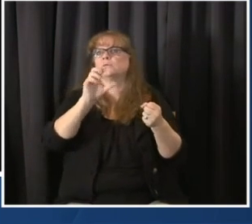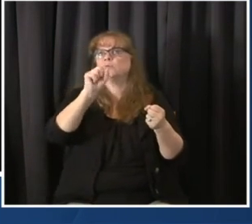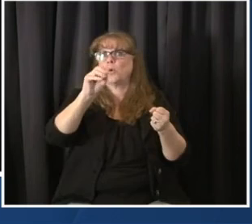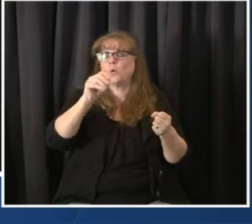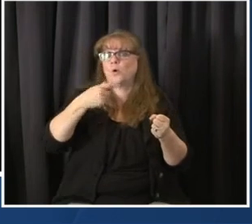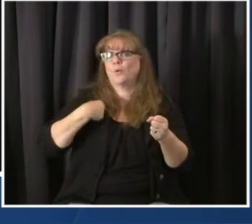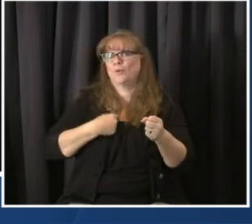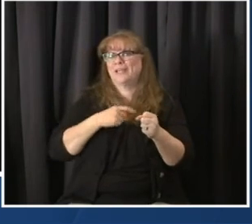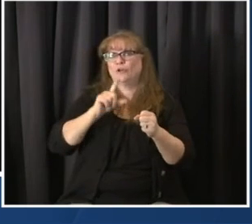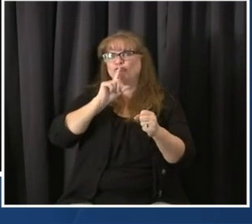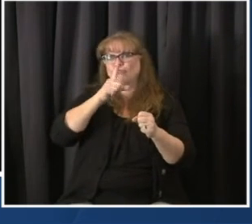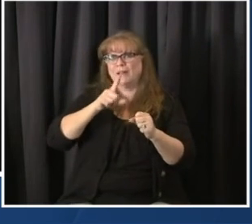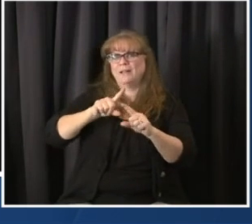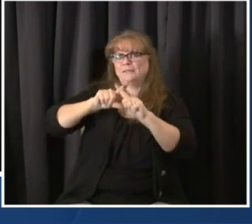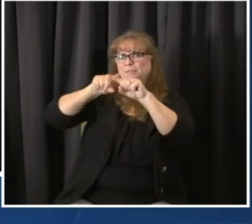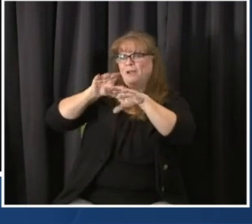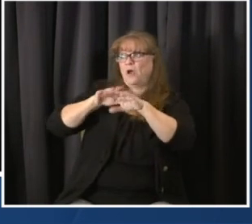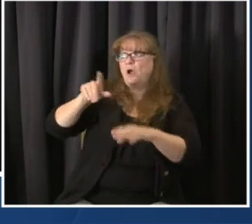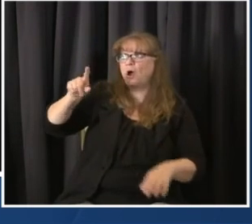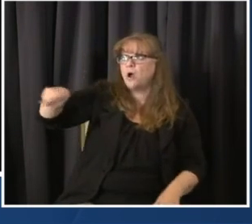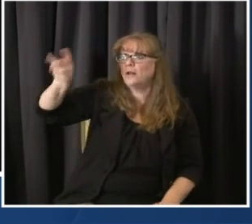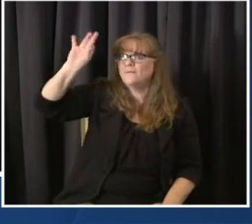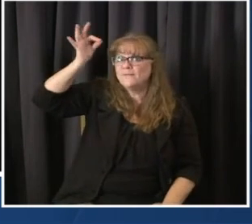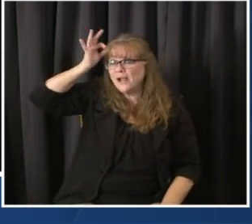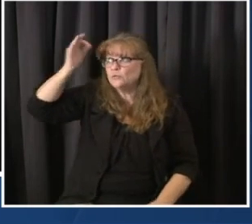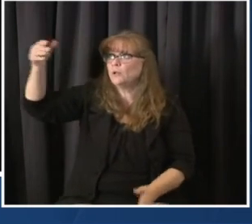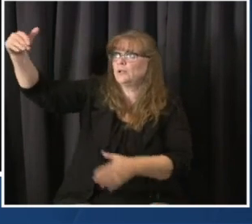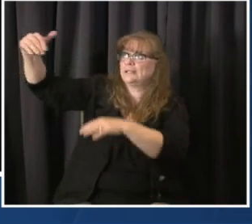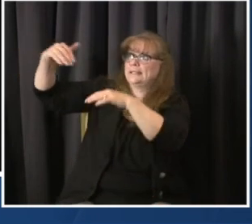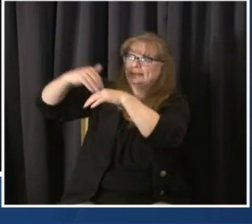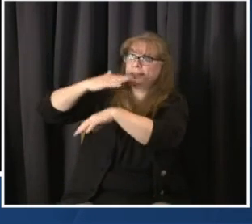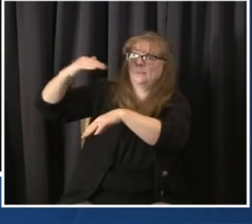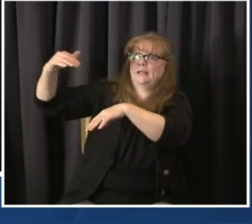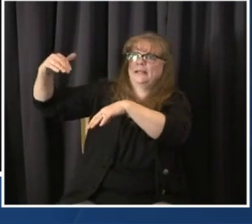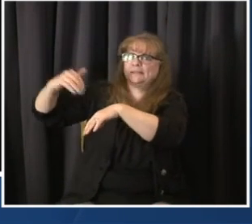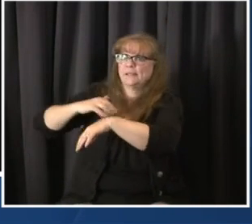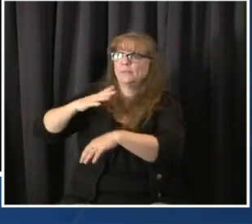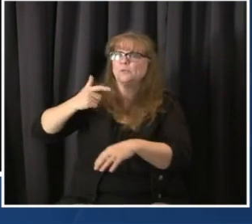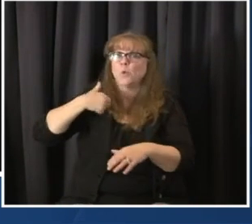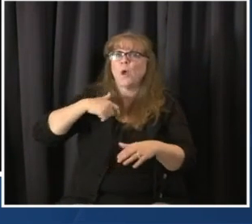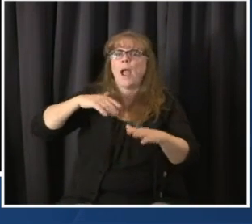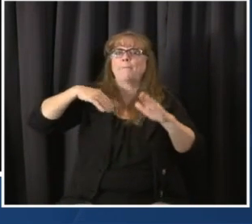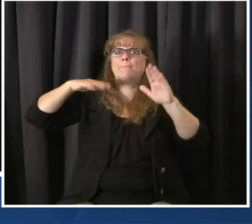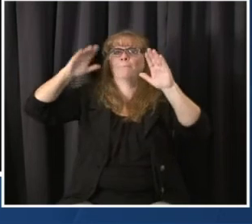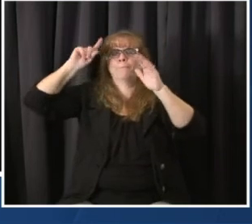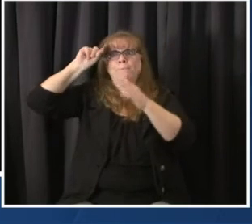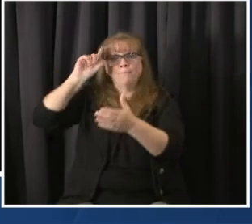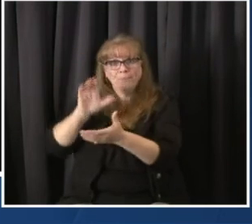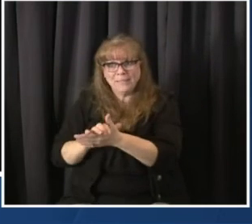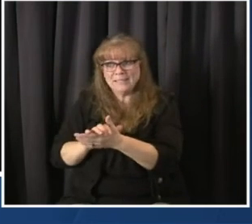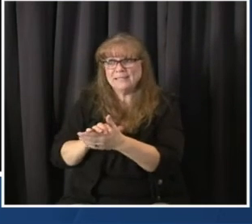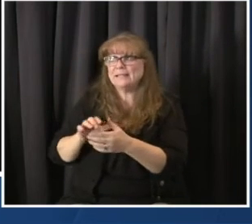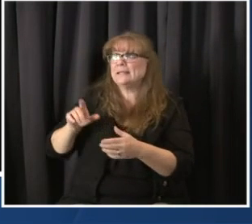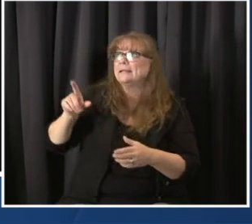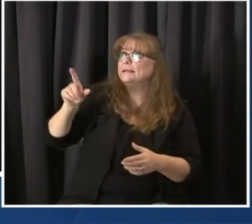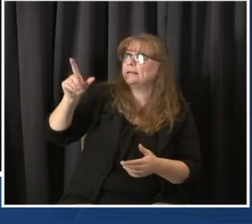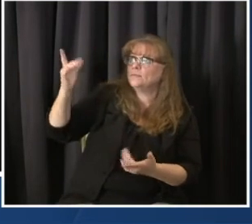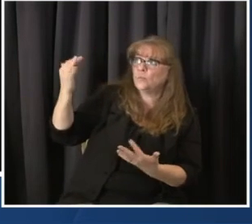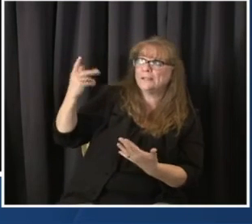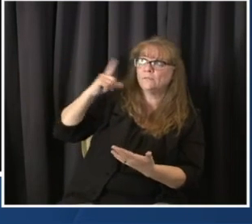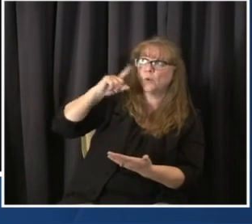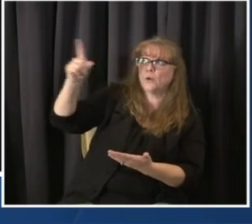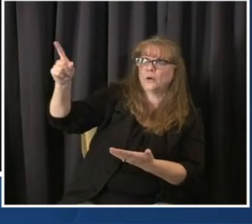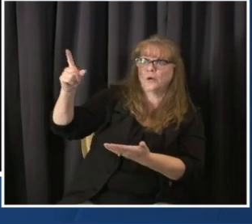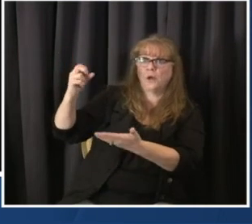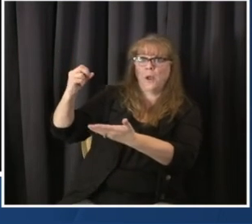We believe that based on what's currently improved, approved and what we've been told, we will be receiving about 70,000 a week, but we are never